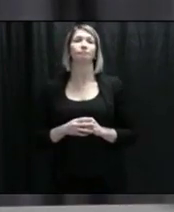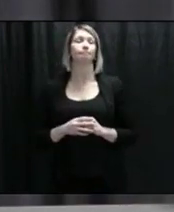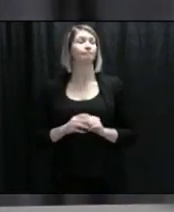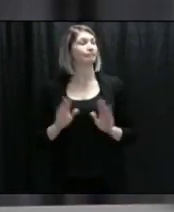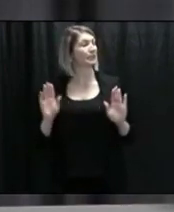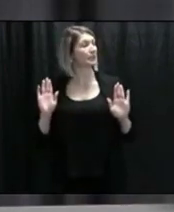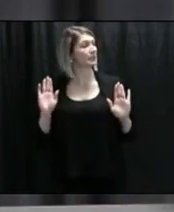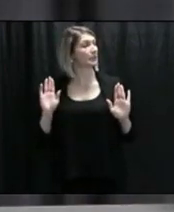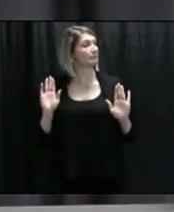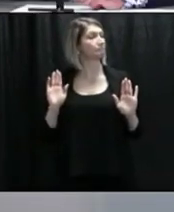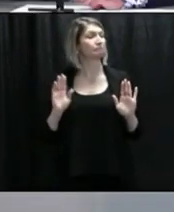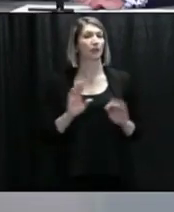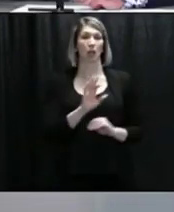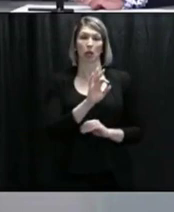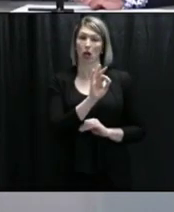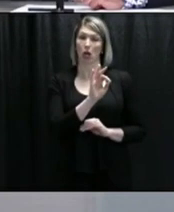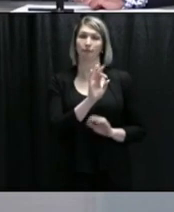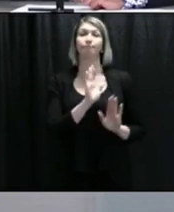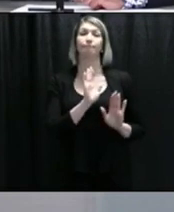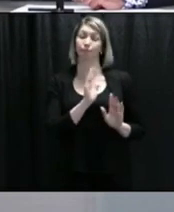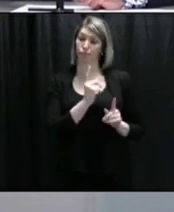Nope. That's the last number I have as well.